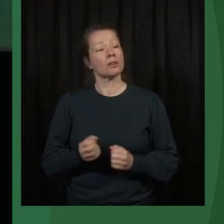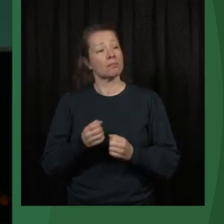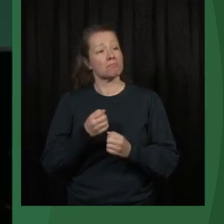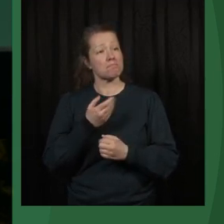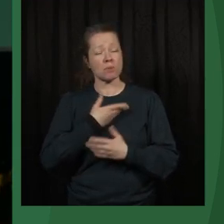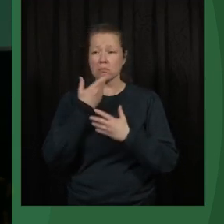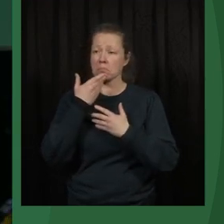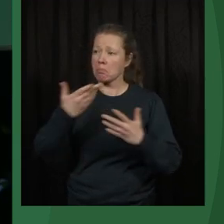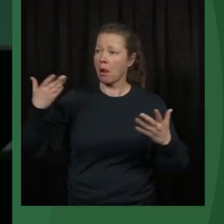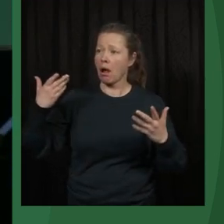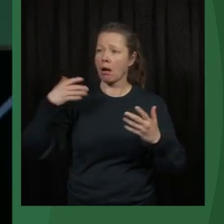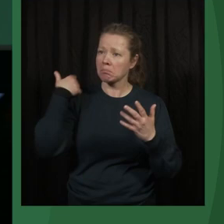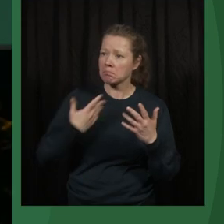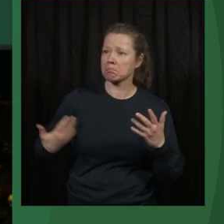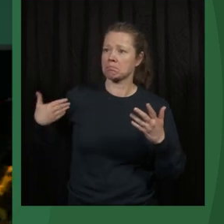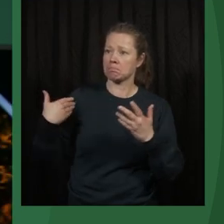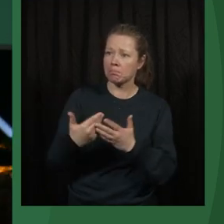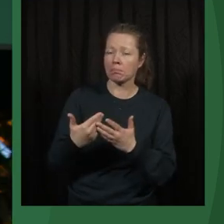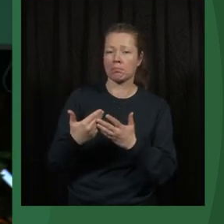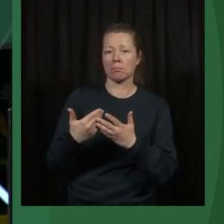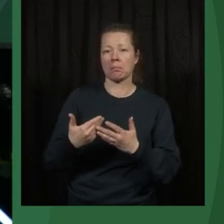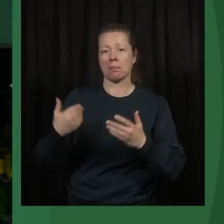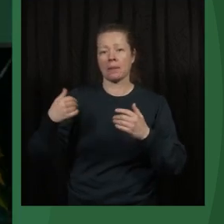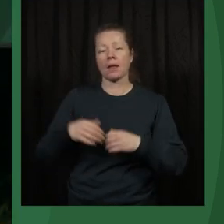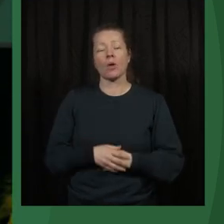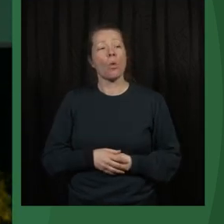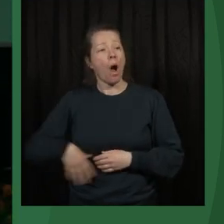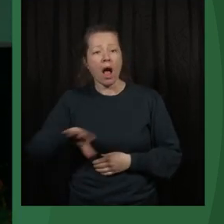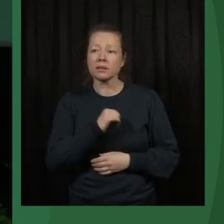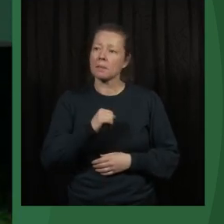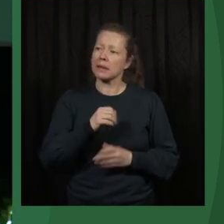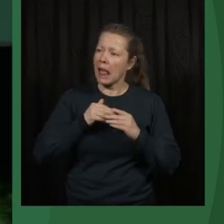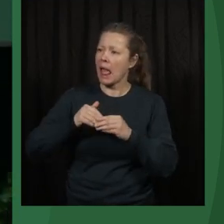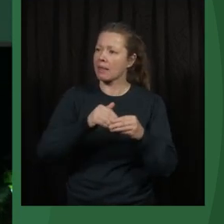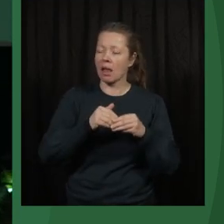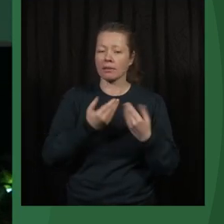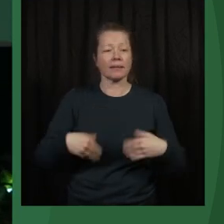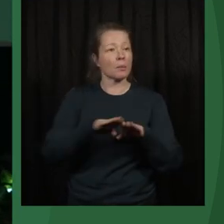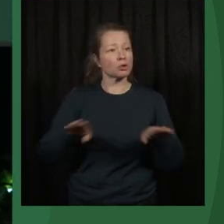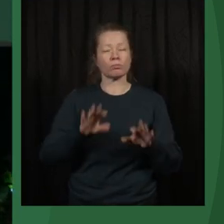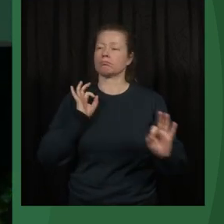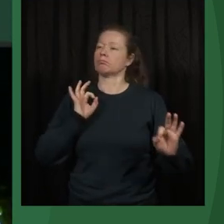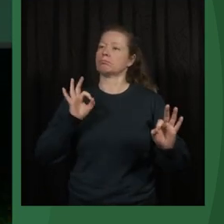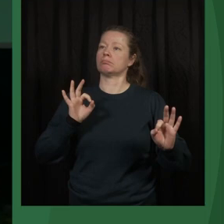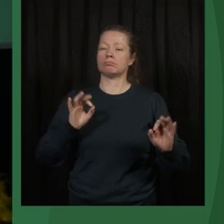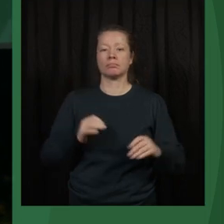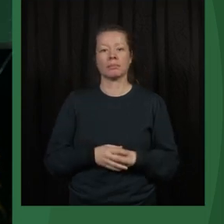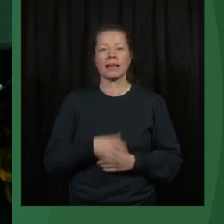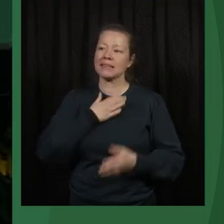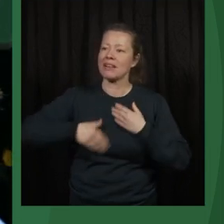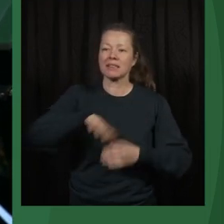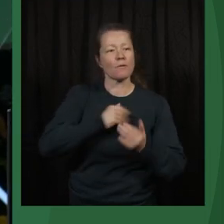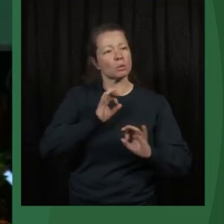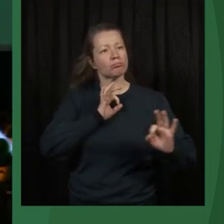speakers up here, and they all seem to agree that democracy is great, civil society is great,